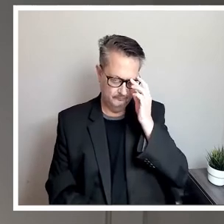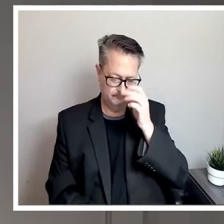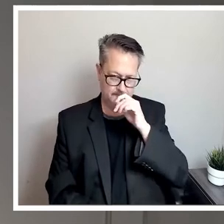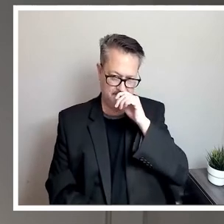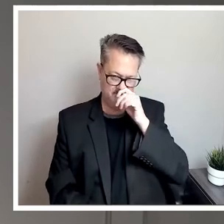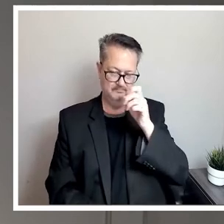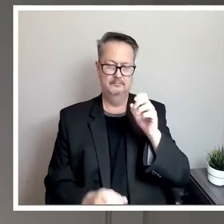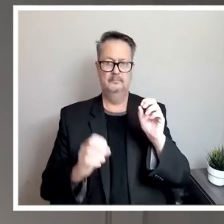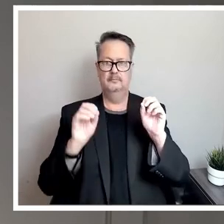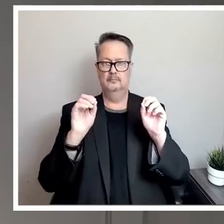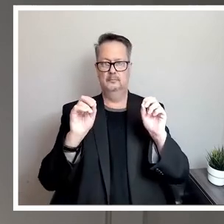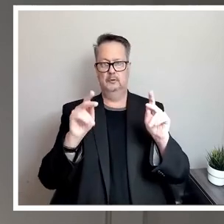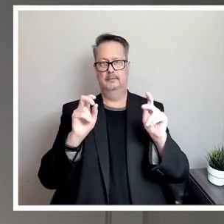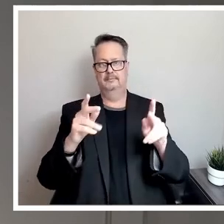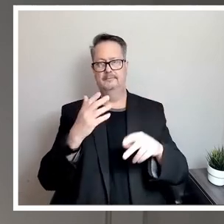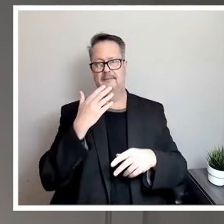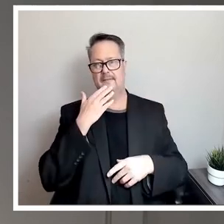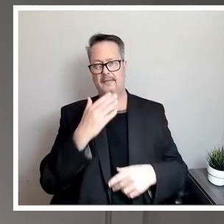Okay. Thank you for your input.